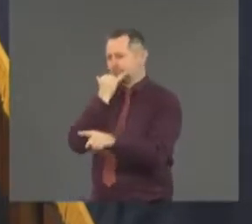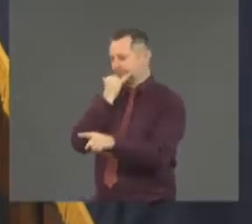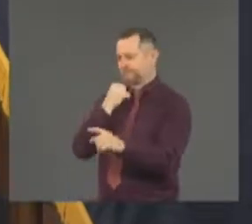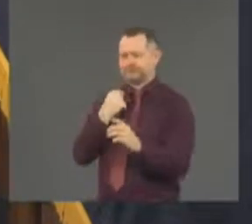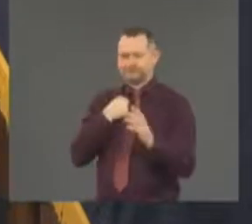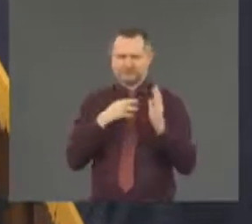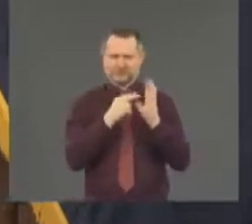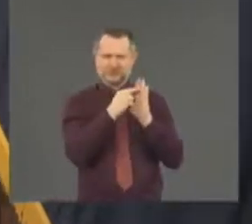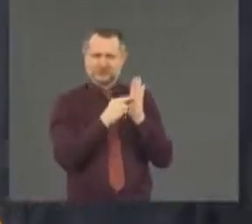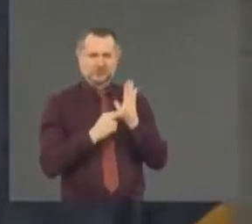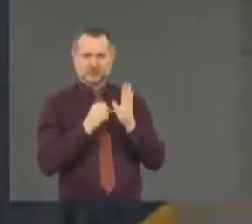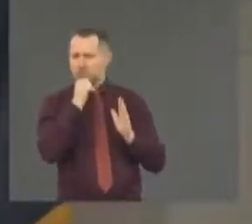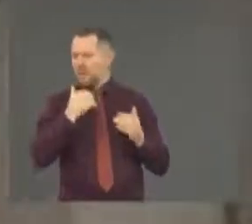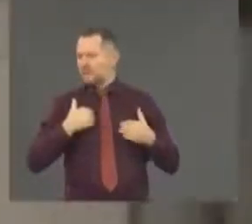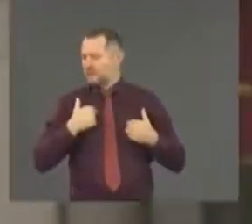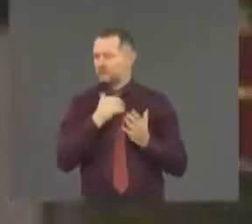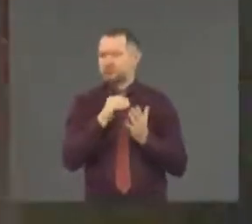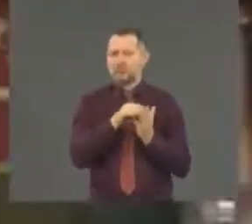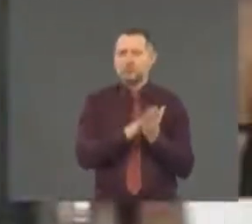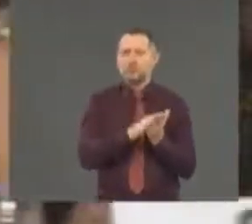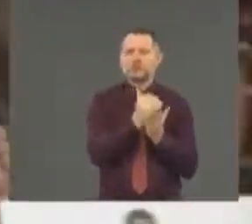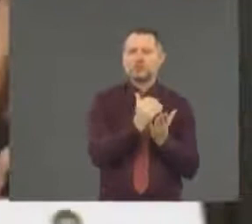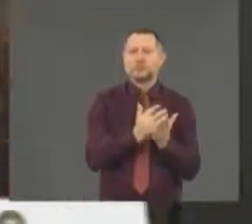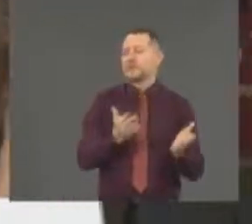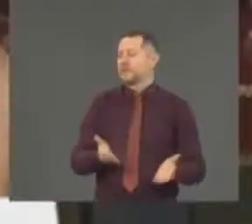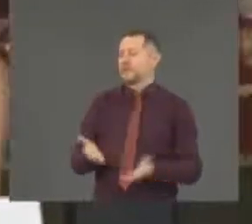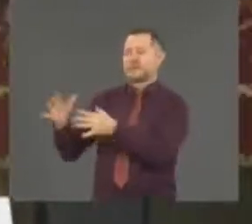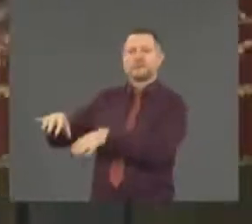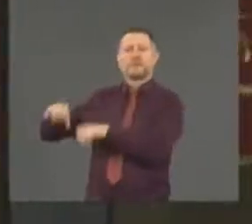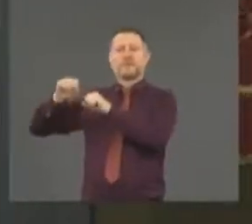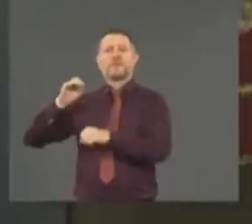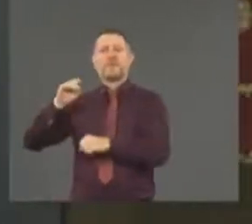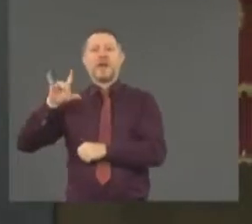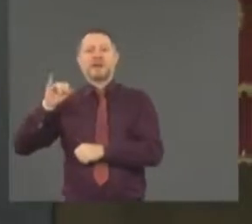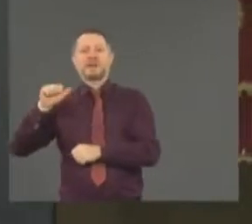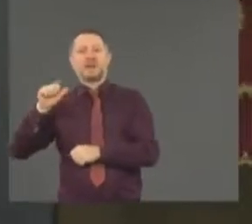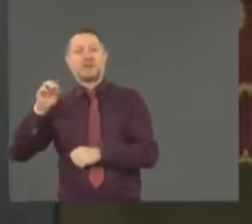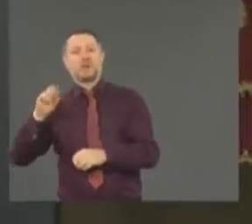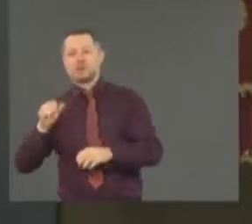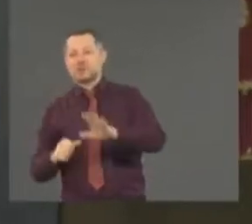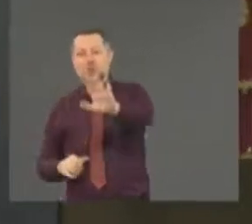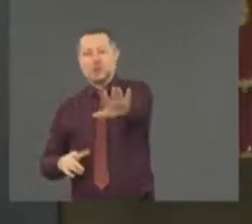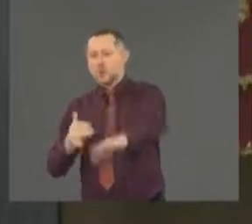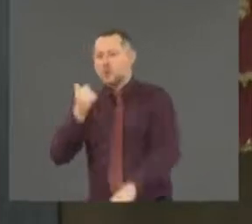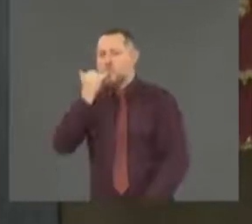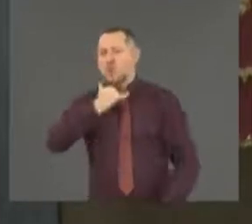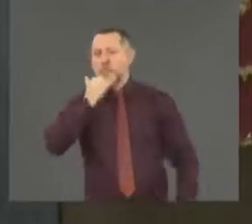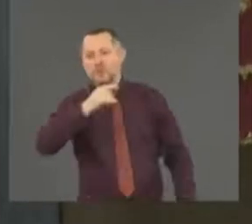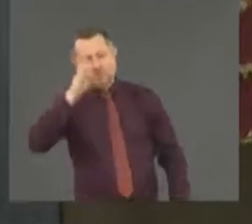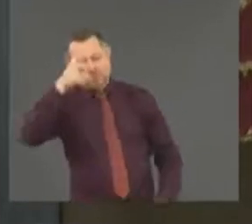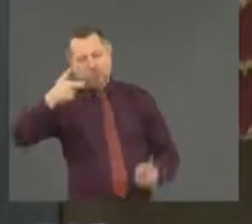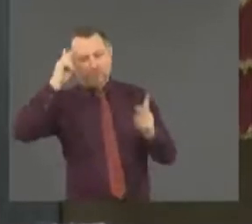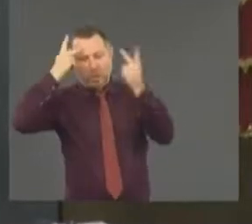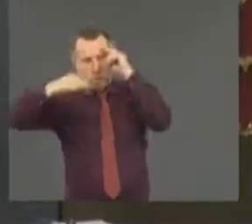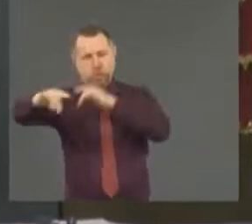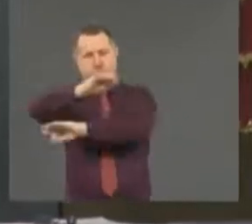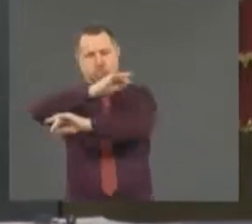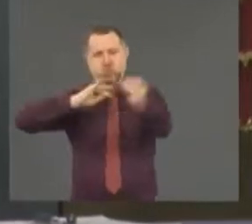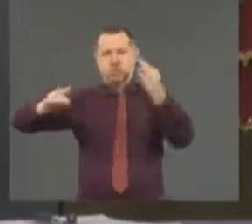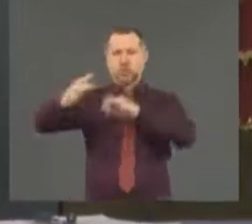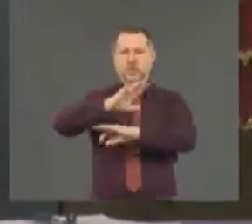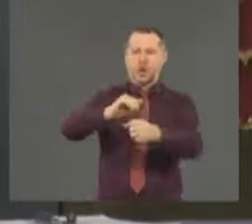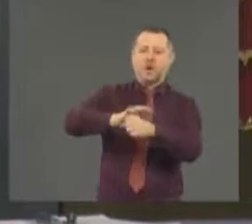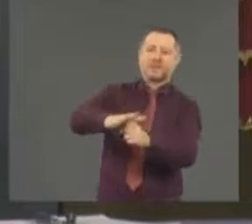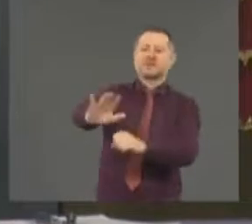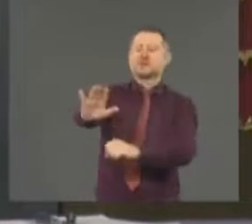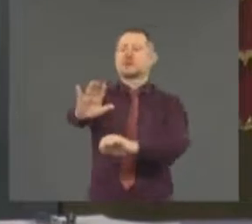it's just wrong. And this is not a question of opinion. And I know that there's a lot of politics going on behind the scenes in Washington right now on the COVID response. But there